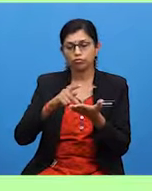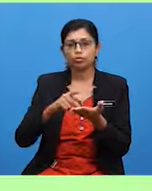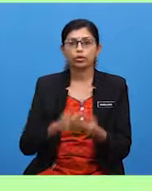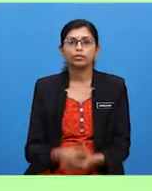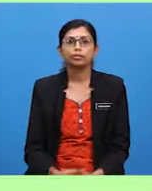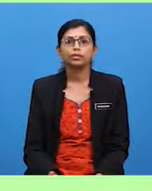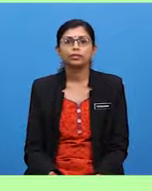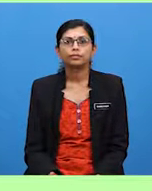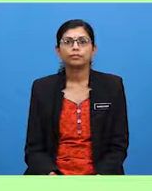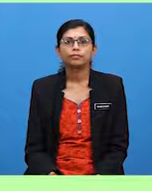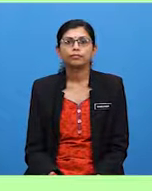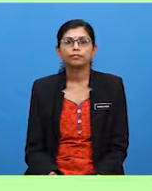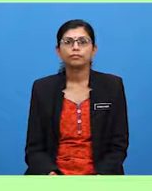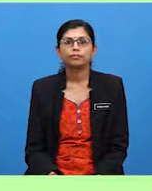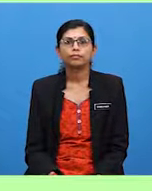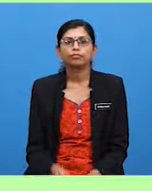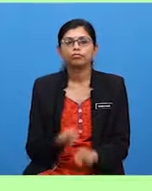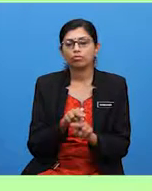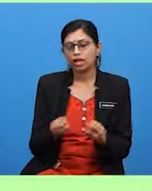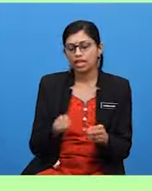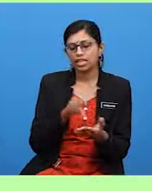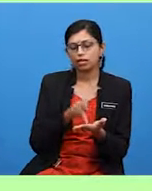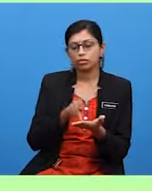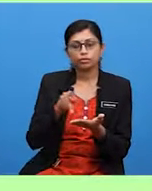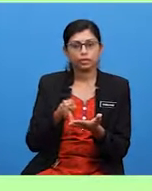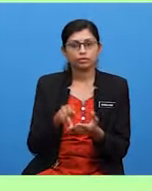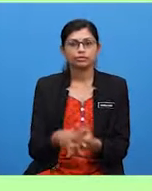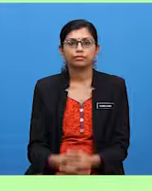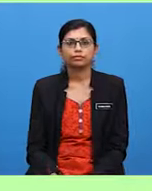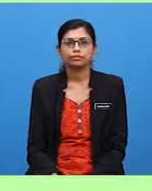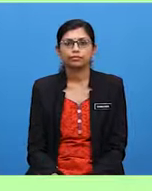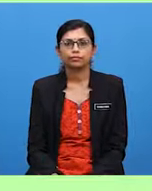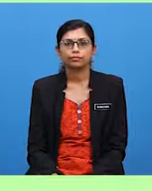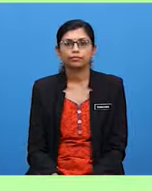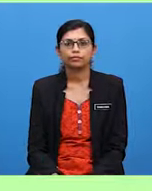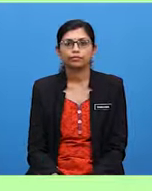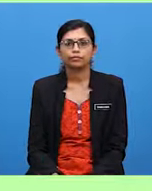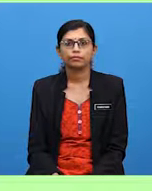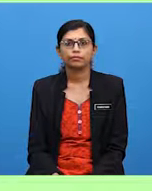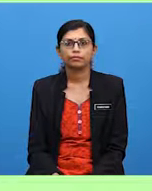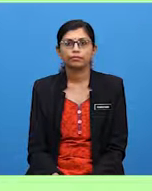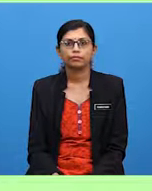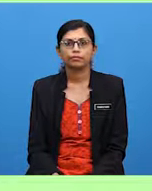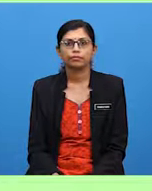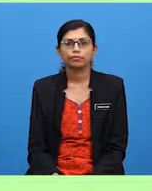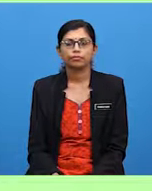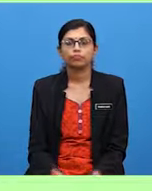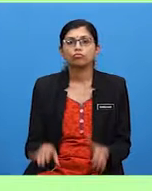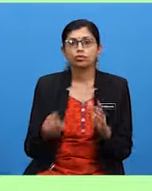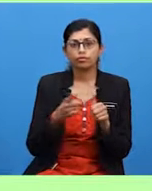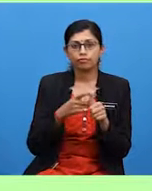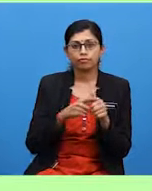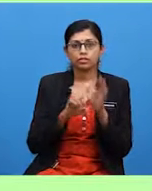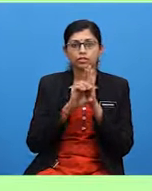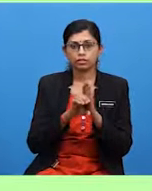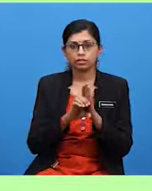nouns and uncountable nouns. For example, it's home to some